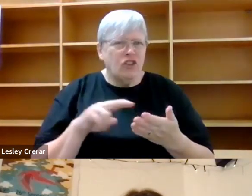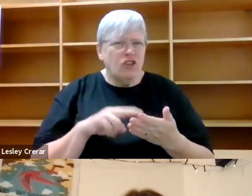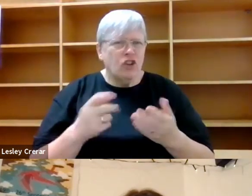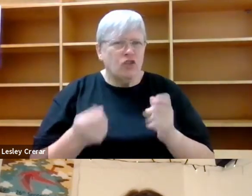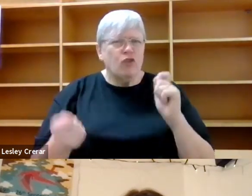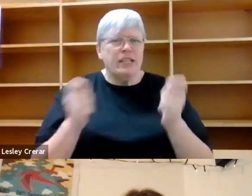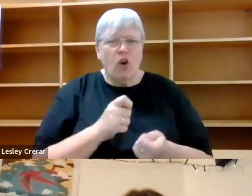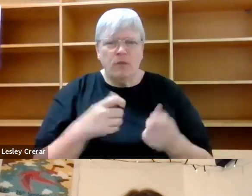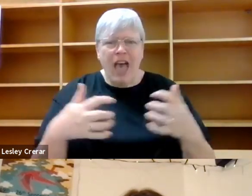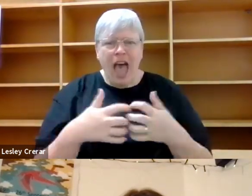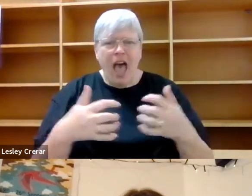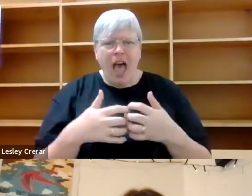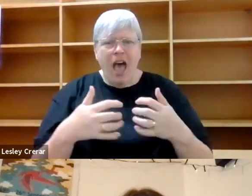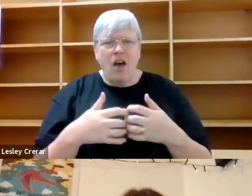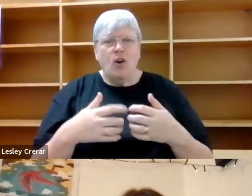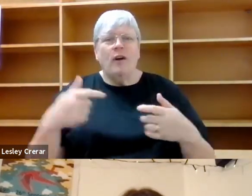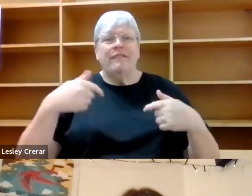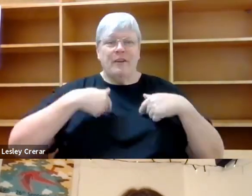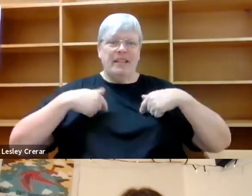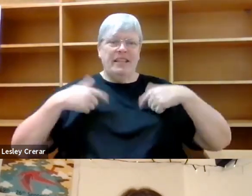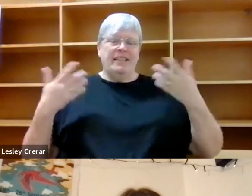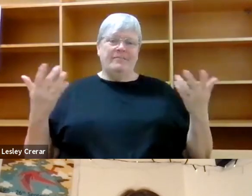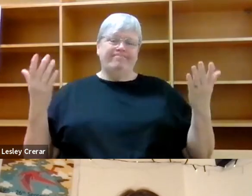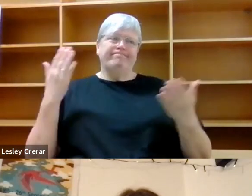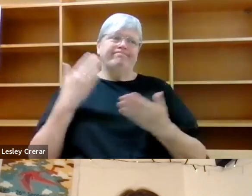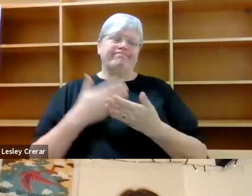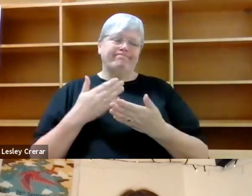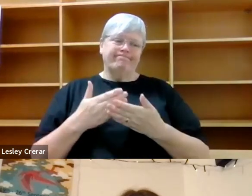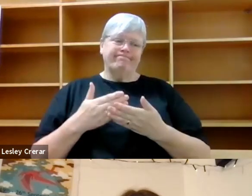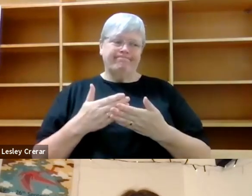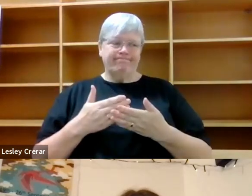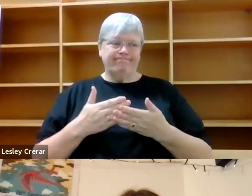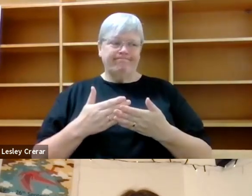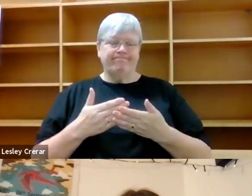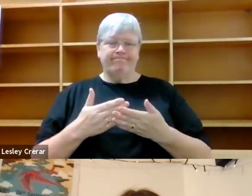So I think for me, it's a very, it's, I, um,